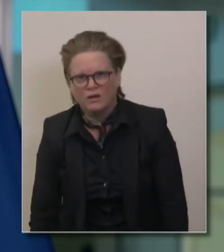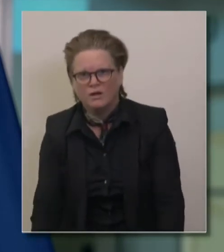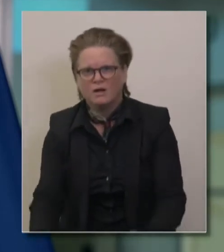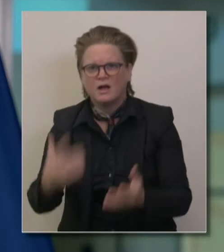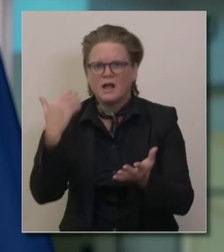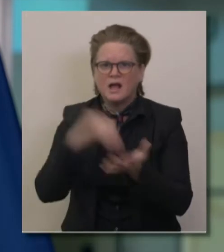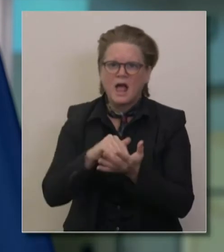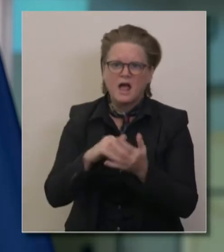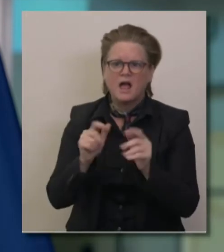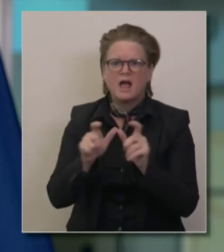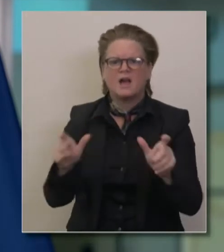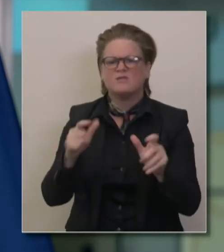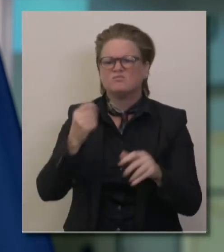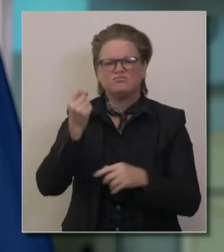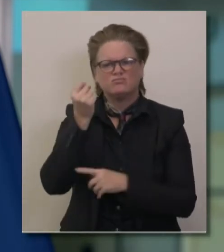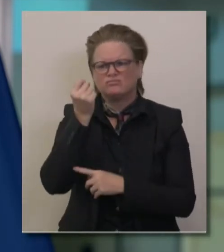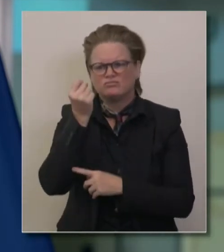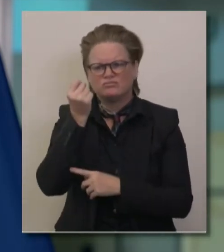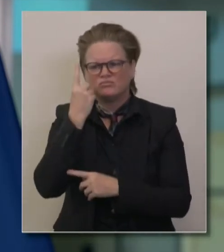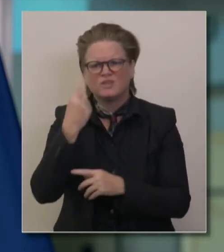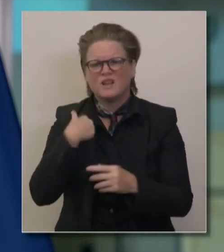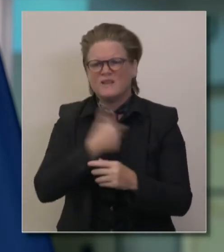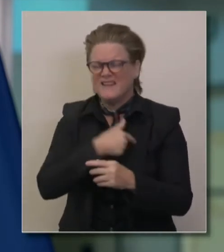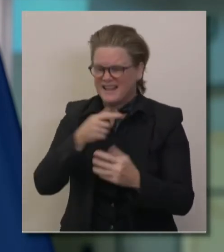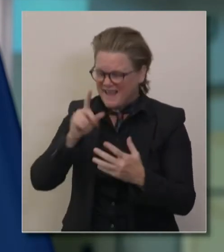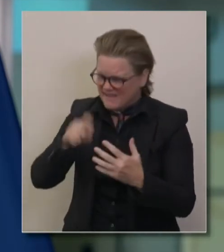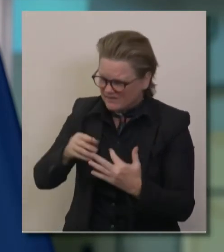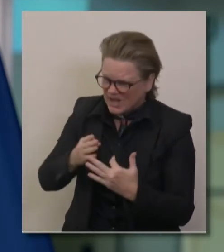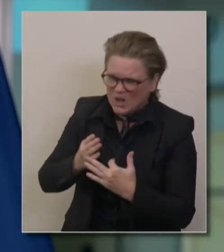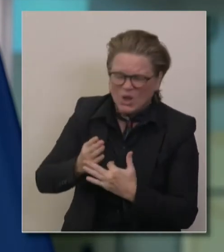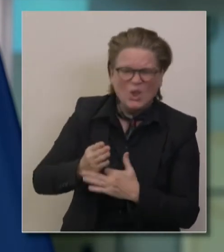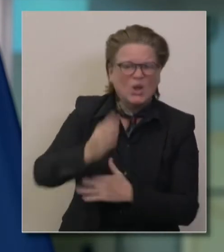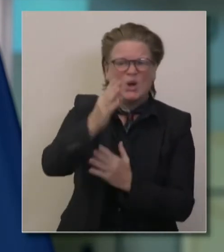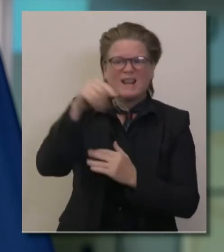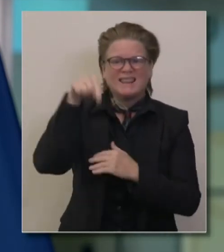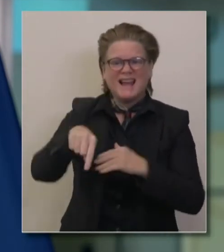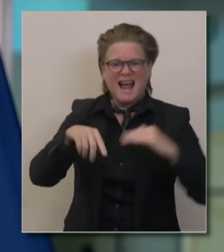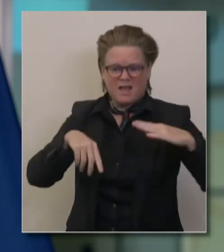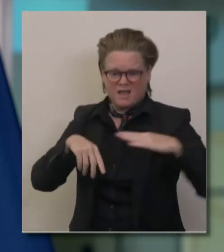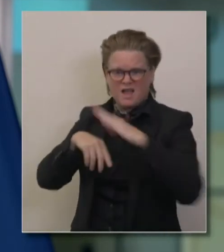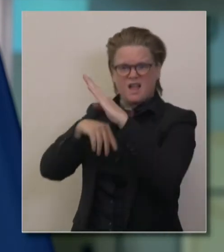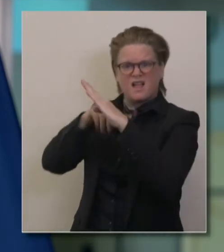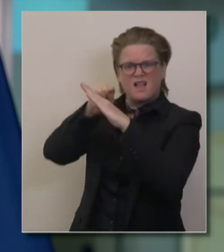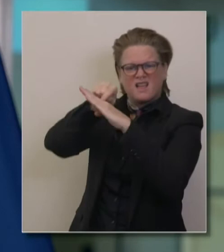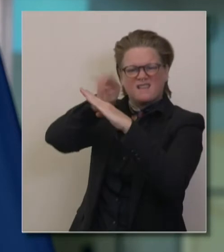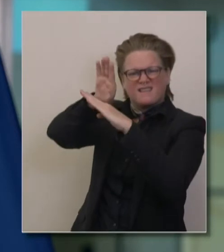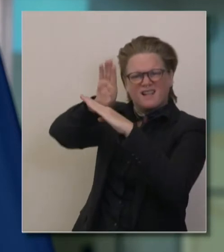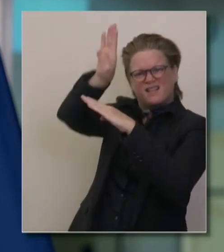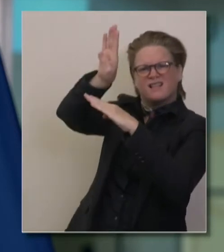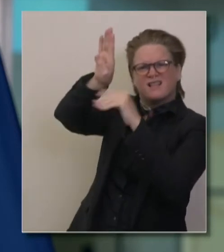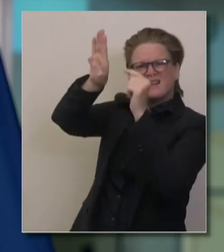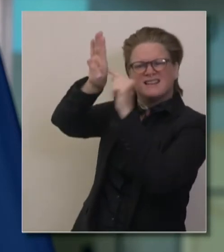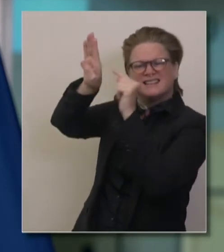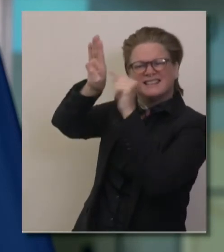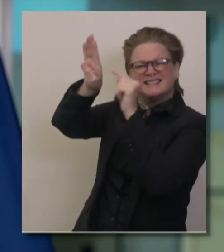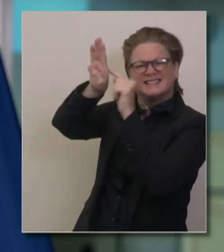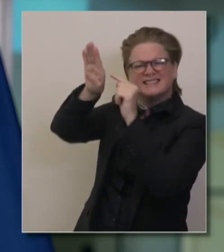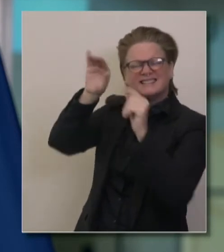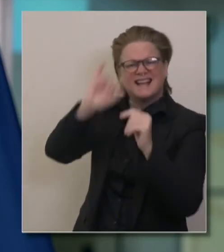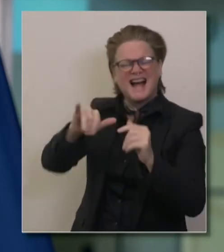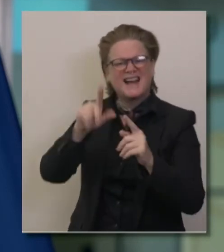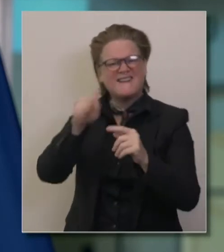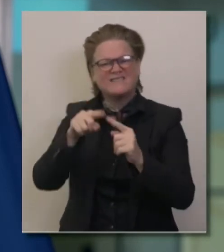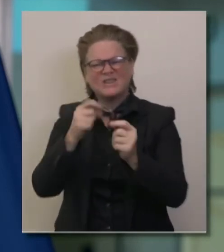we get through the surge, uh, as quickly as possible and saving as many lives and preventing as many